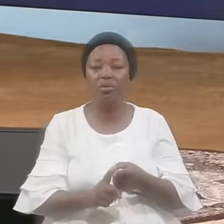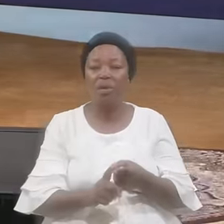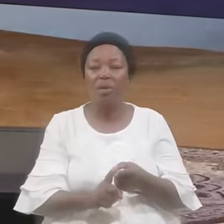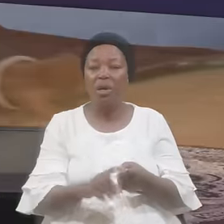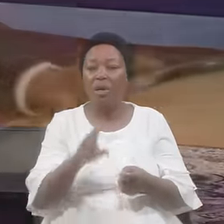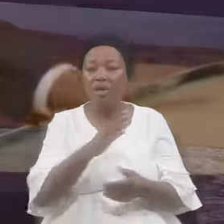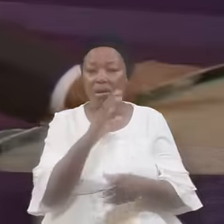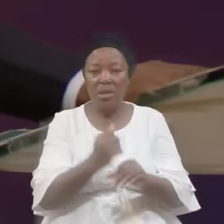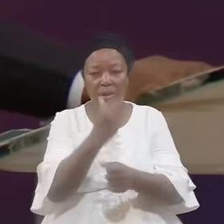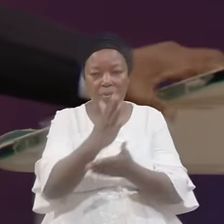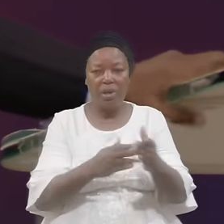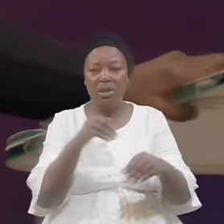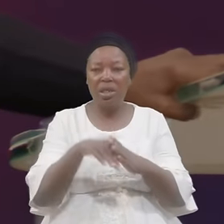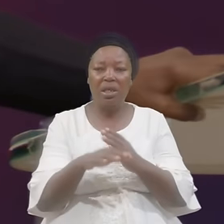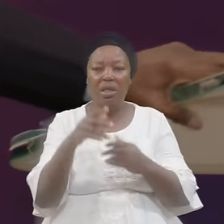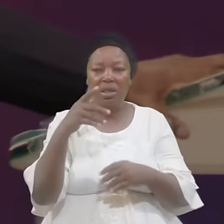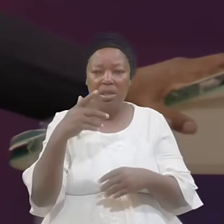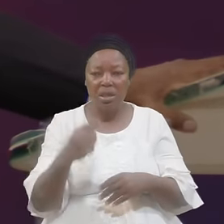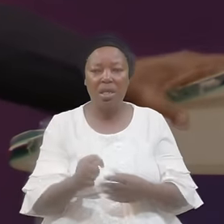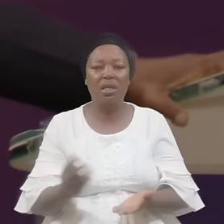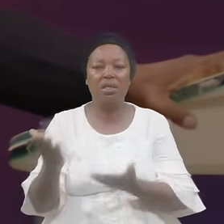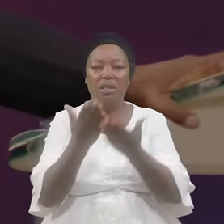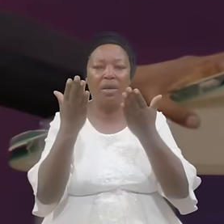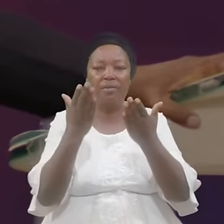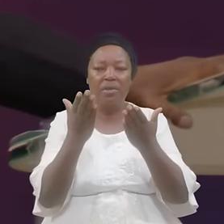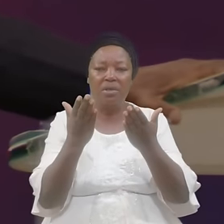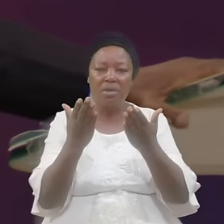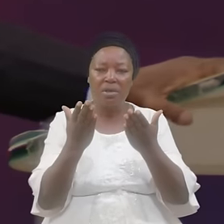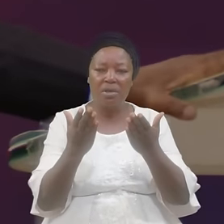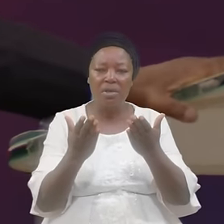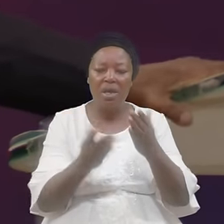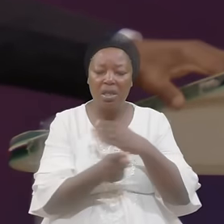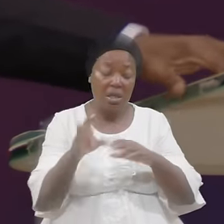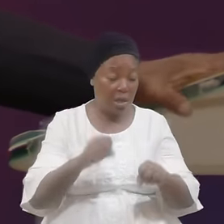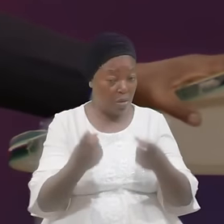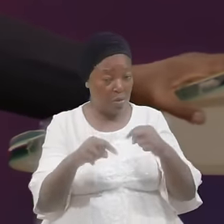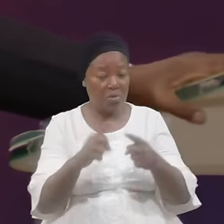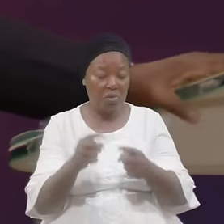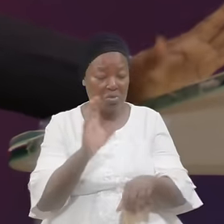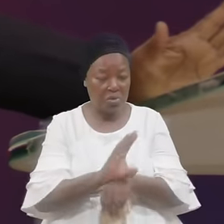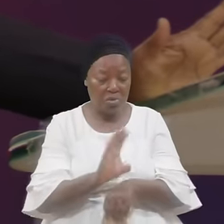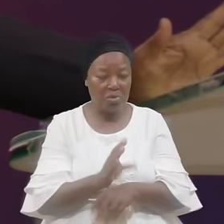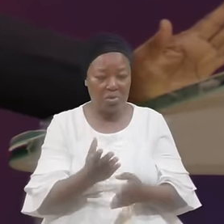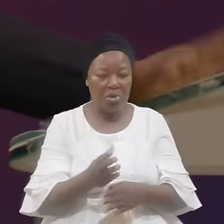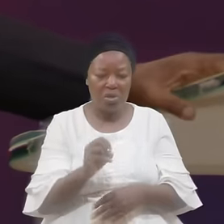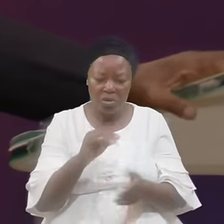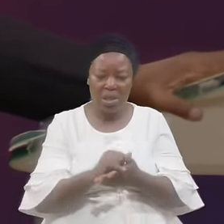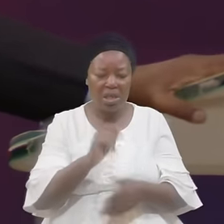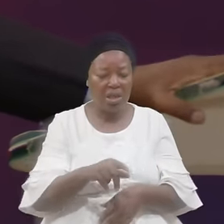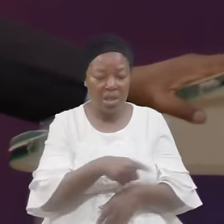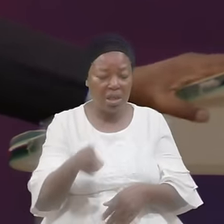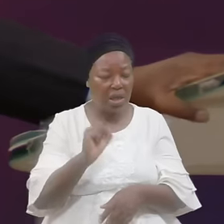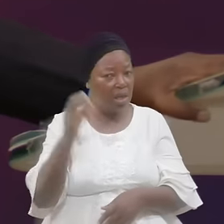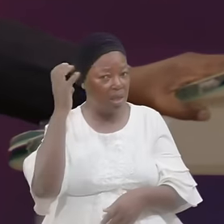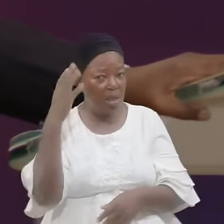In The Service They can come To the service So they can hear The word